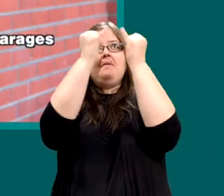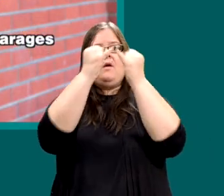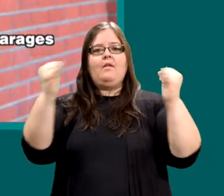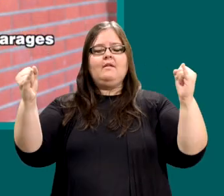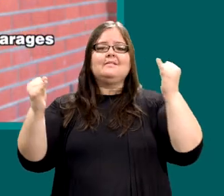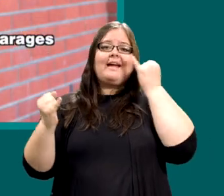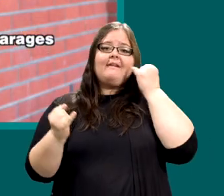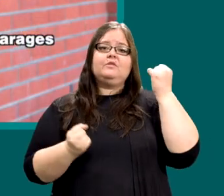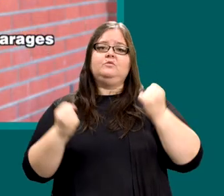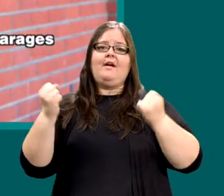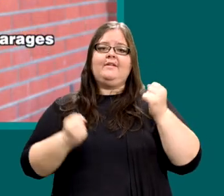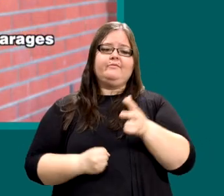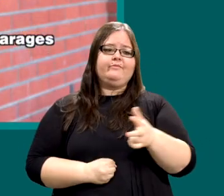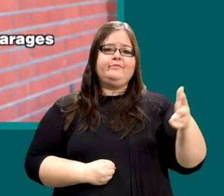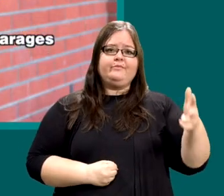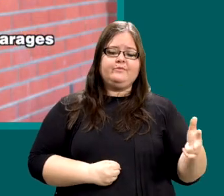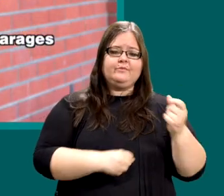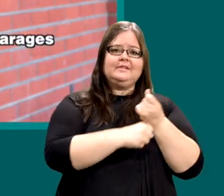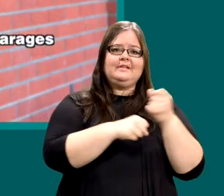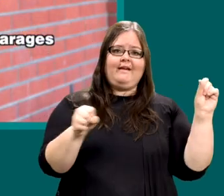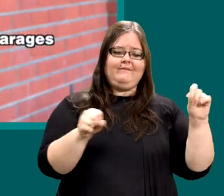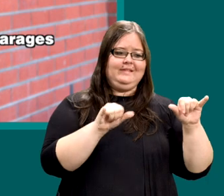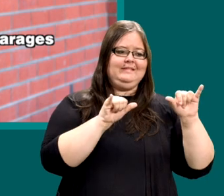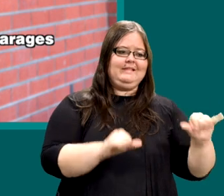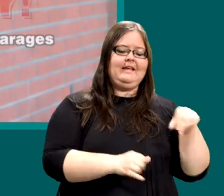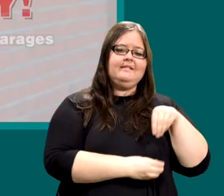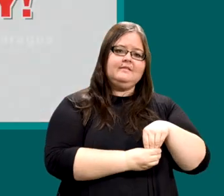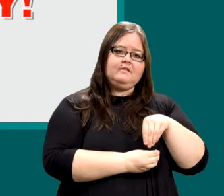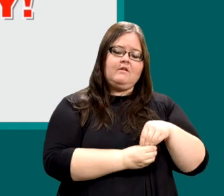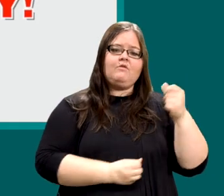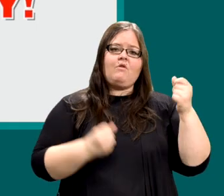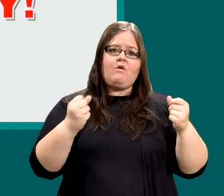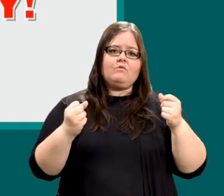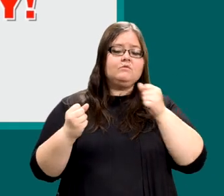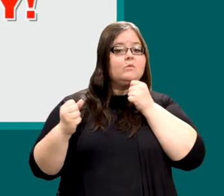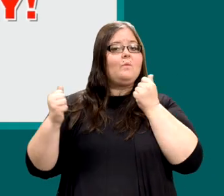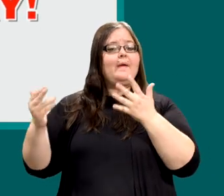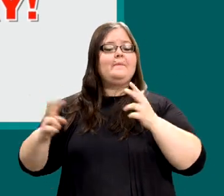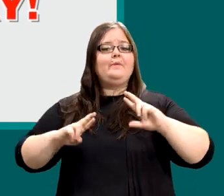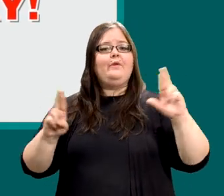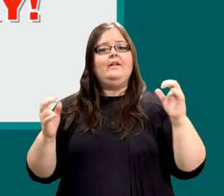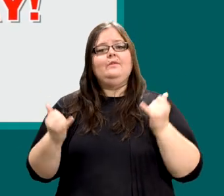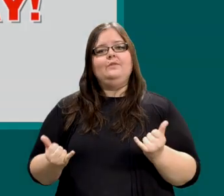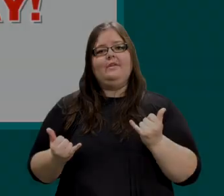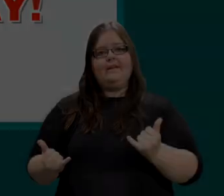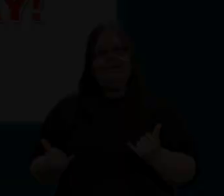If you're driving, stop in a safe area and remain inside your vehicle. Don't wait. Be ready today. Let's Let's